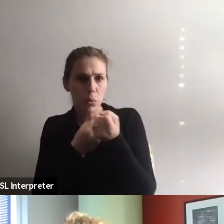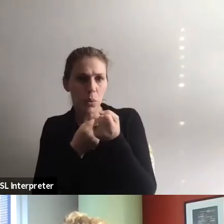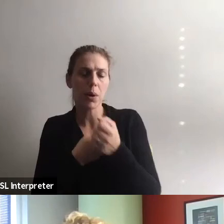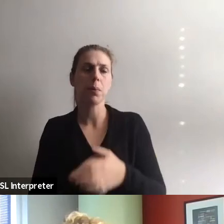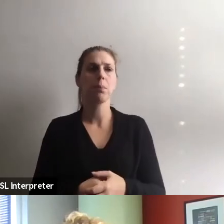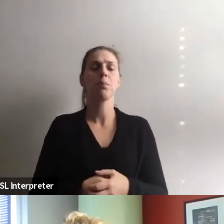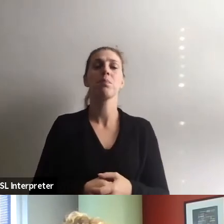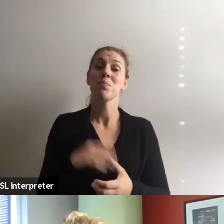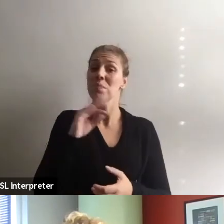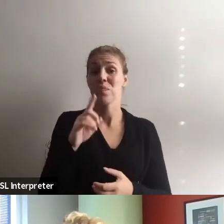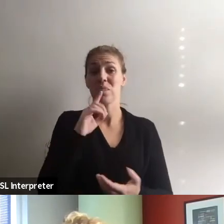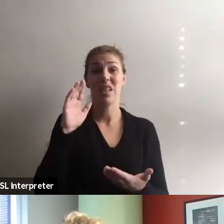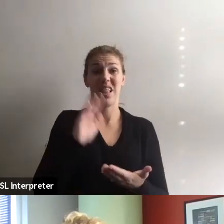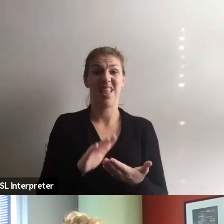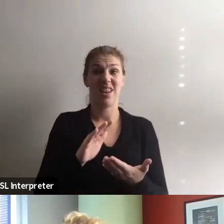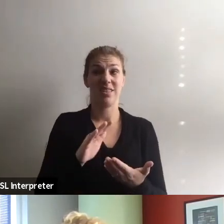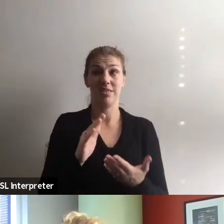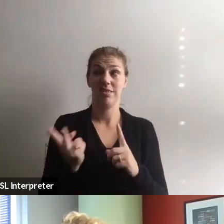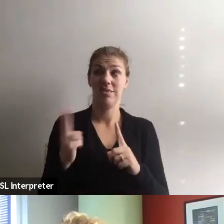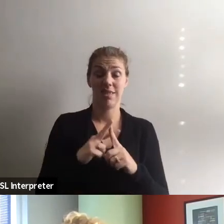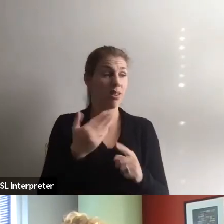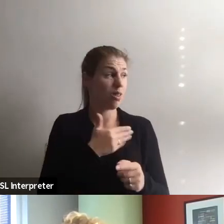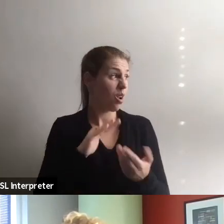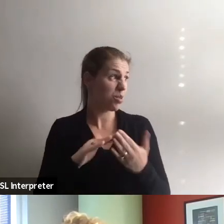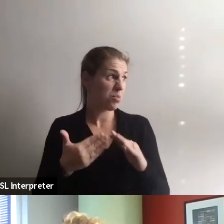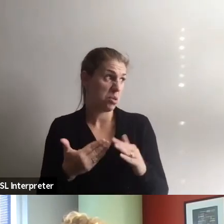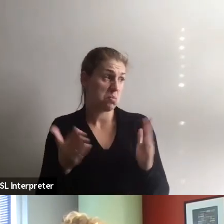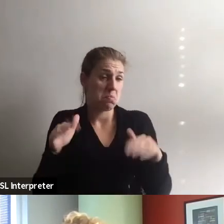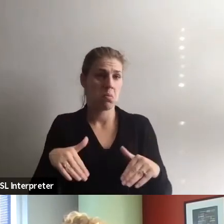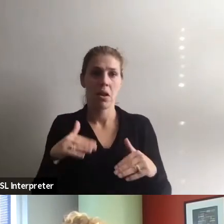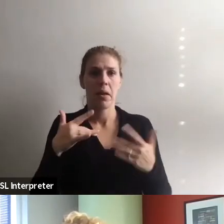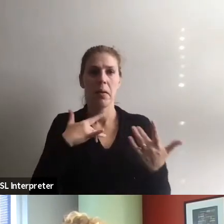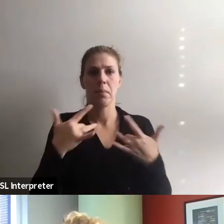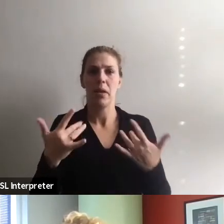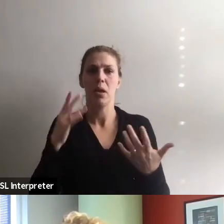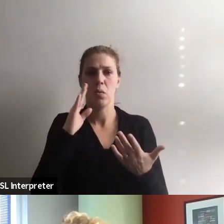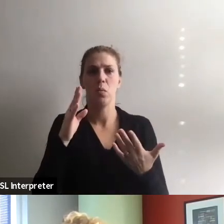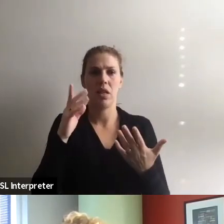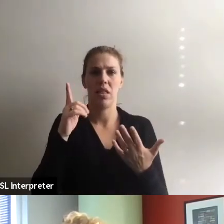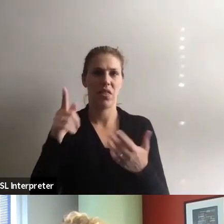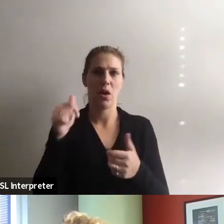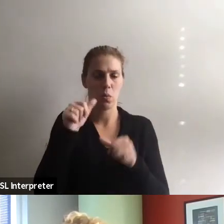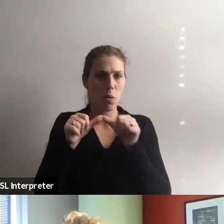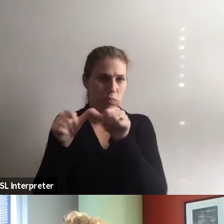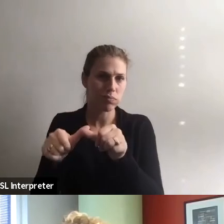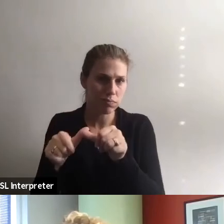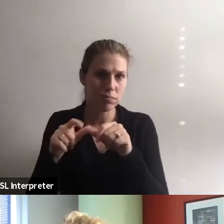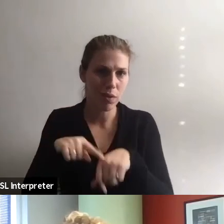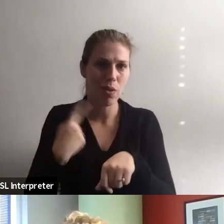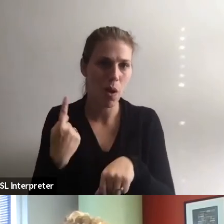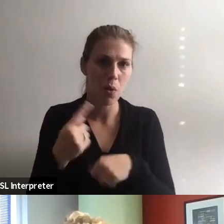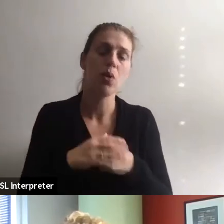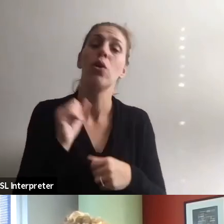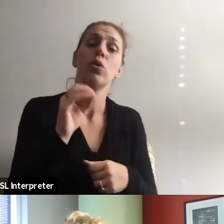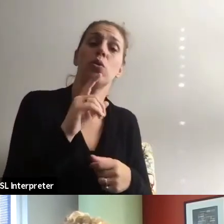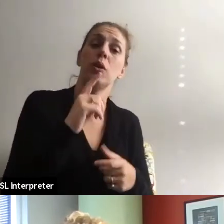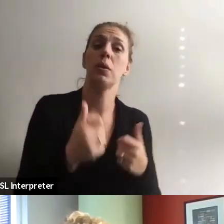Um, and the less relevant it is to the community, um, the less likely it is to be sustainable. Um, so part